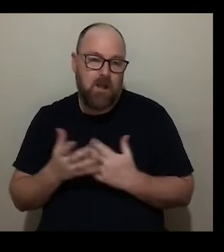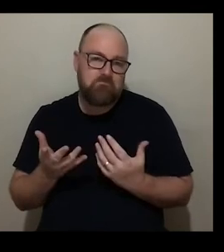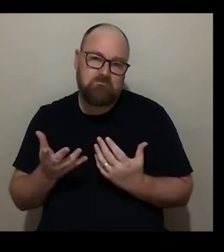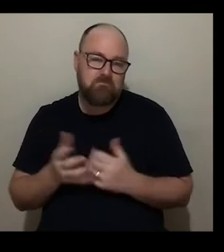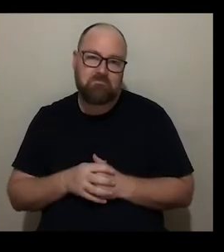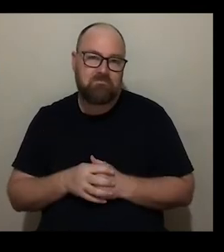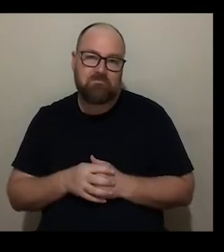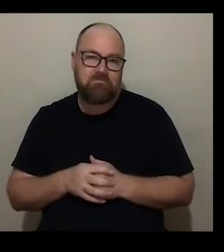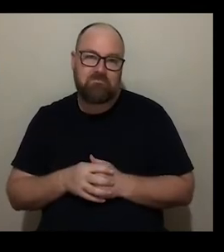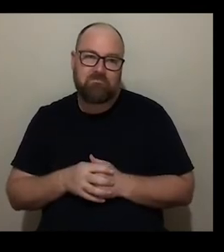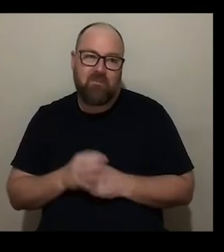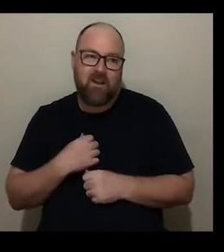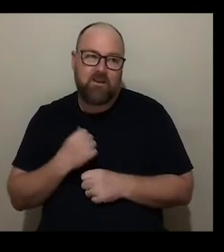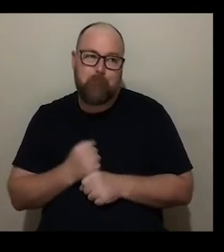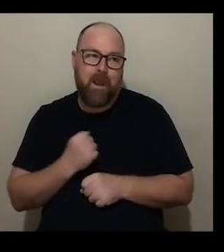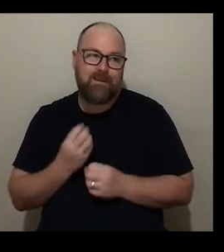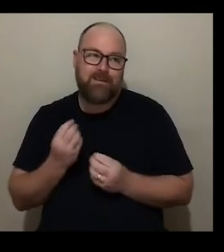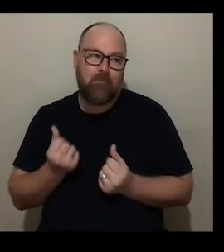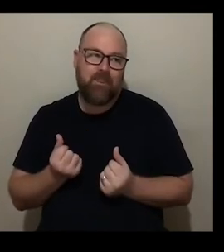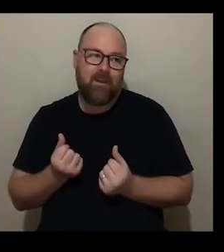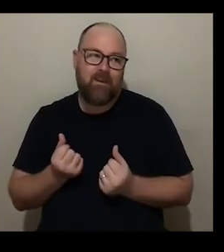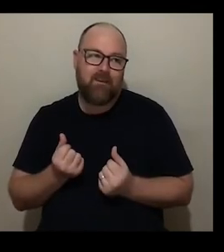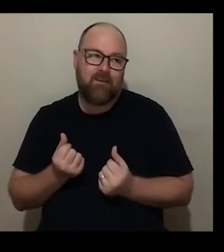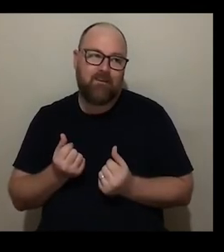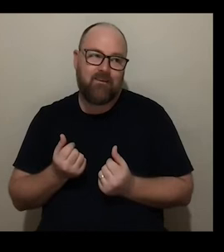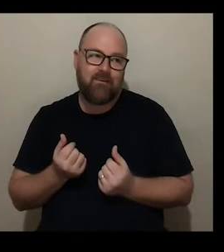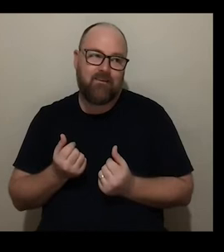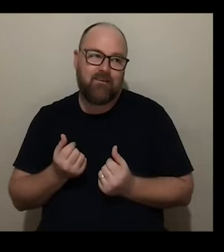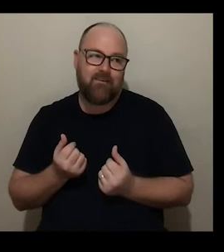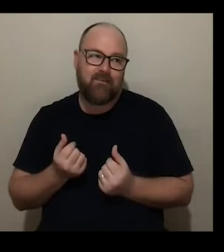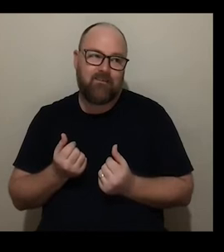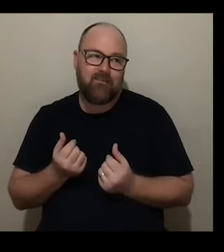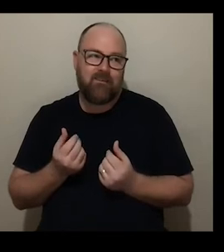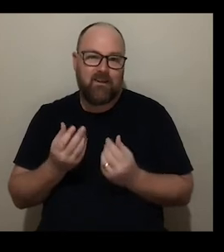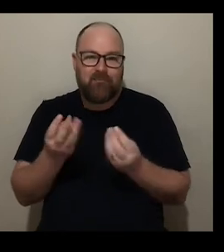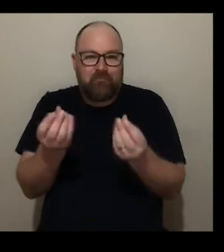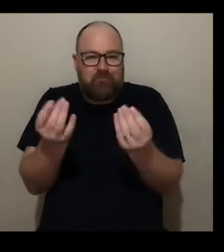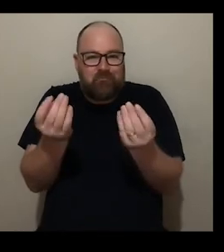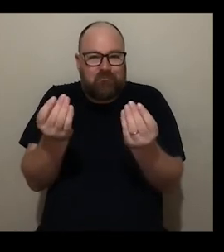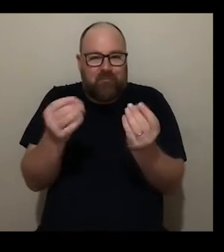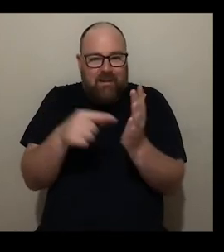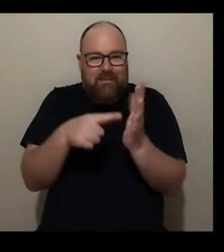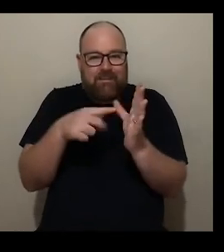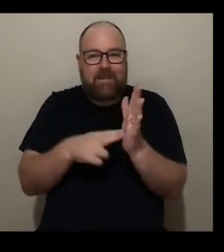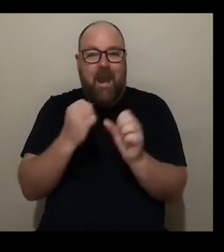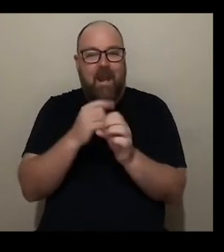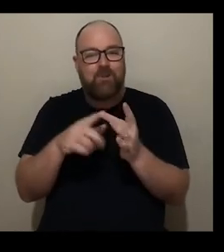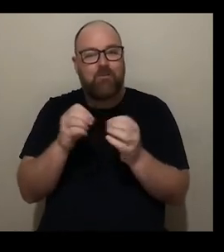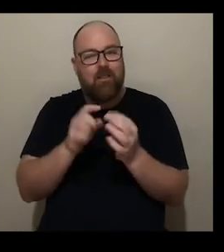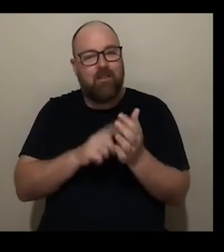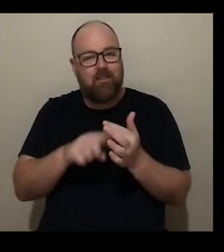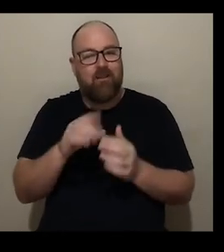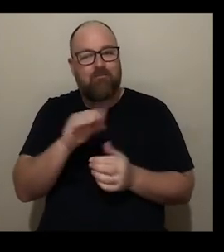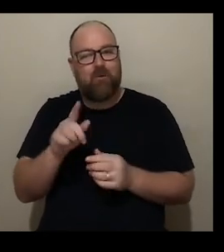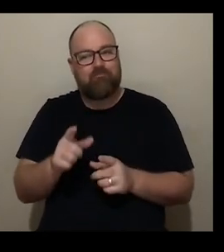making something i suppose tangible out of difficult experiences yeah